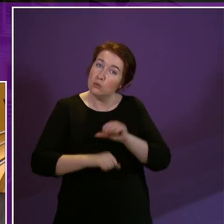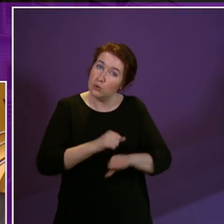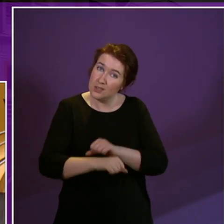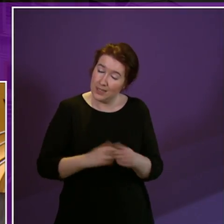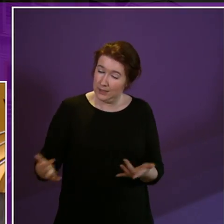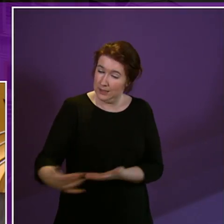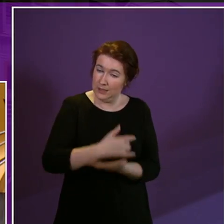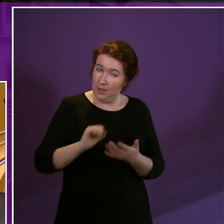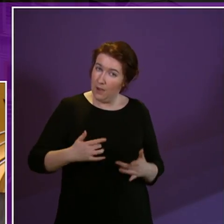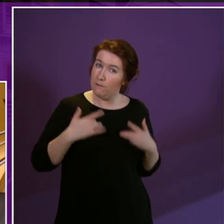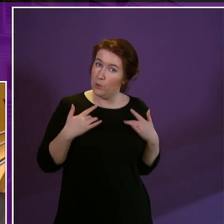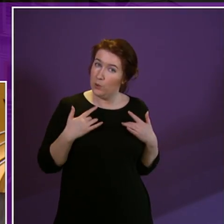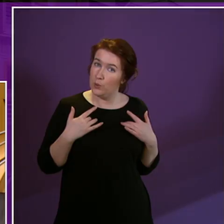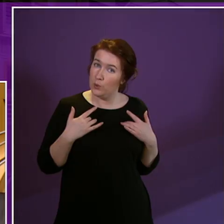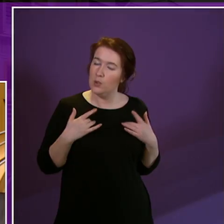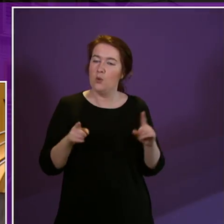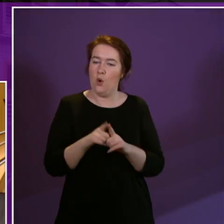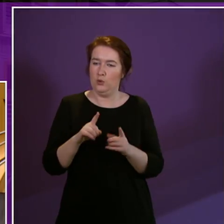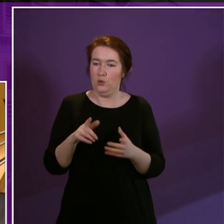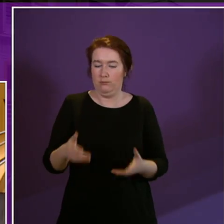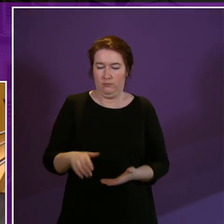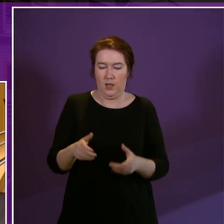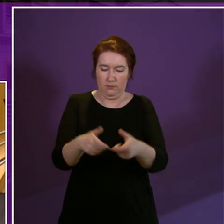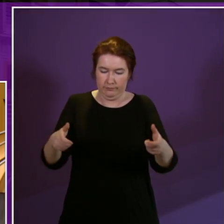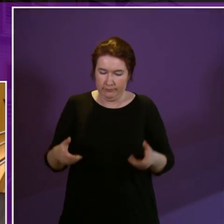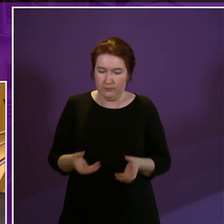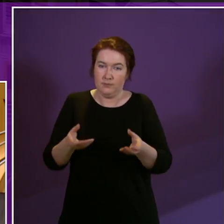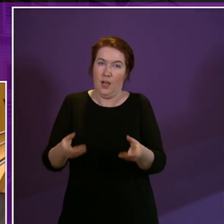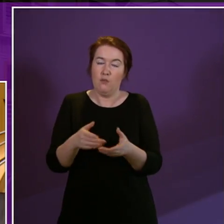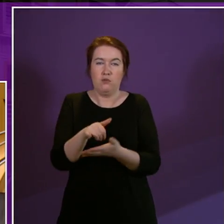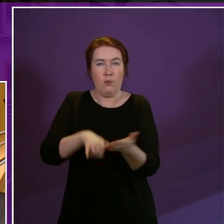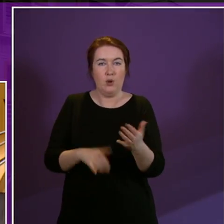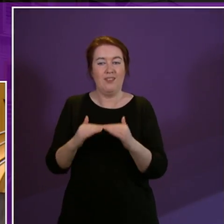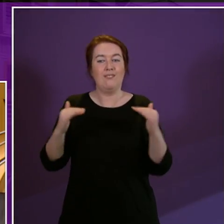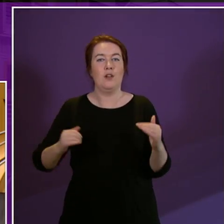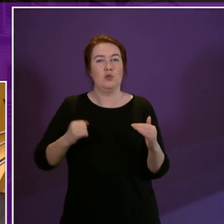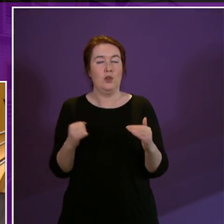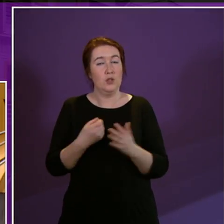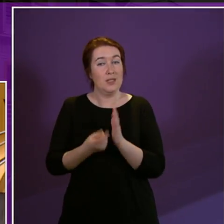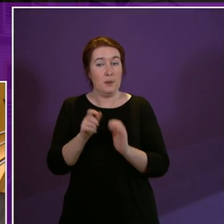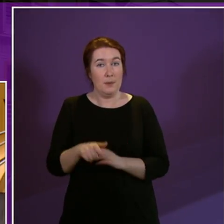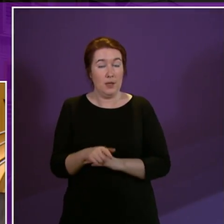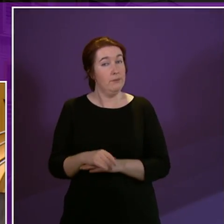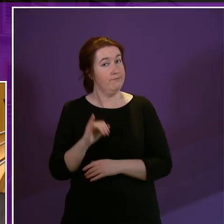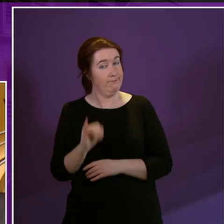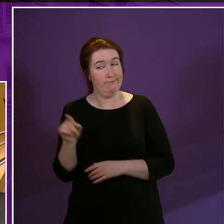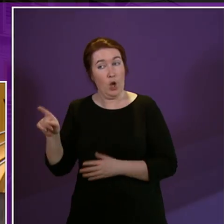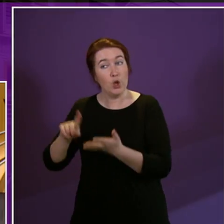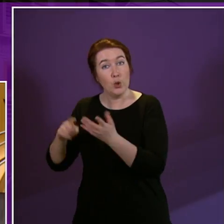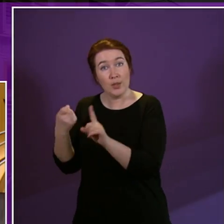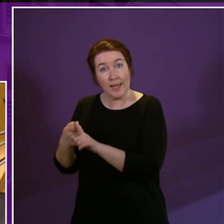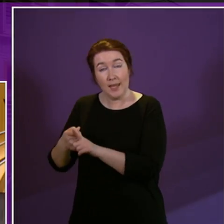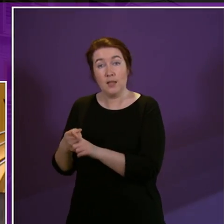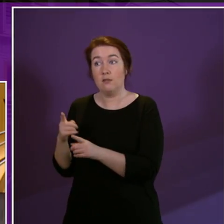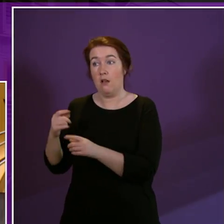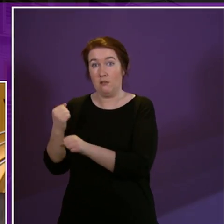ahead and obviously accumulating in the Affairs of Scotland for disabled people. Unlike the UK Tory Government the SNP